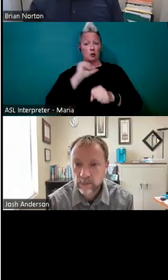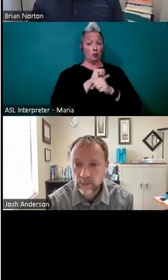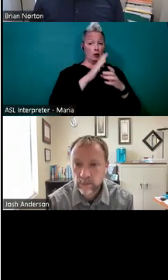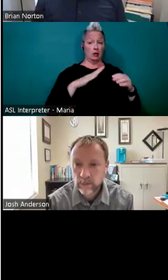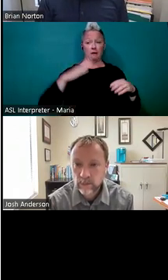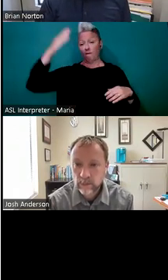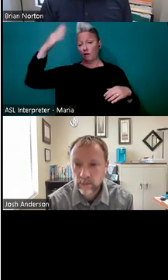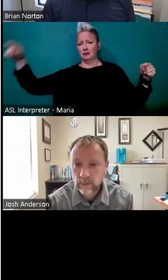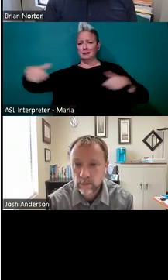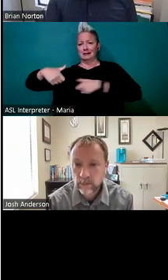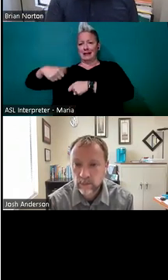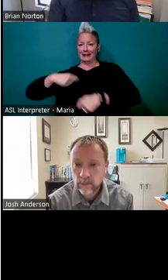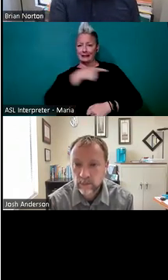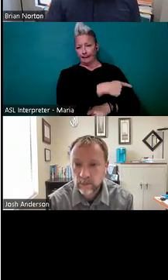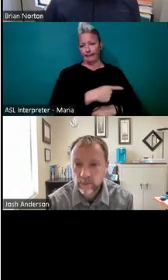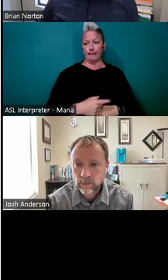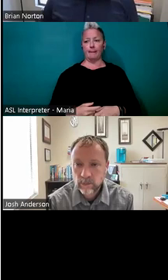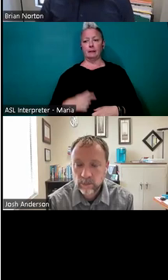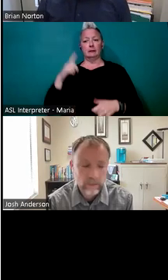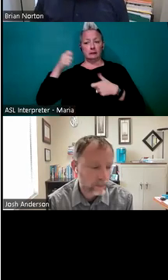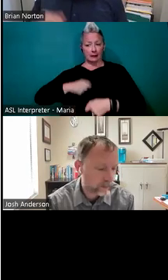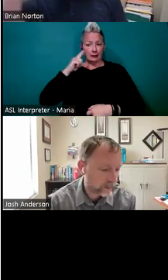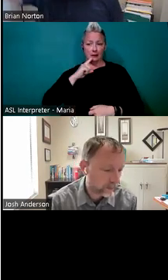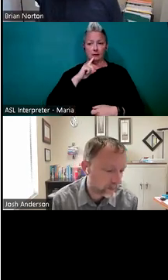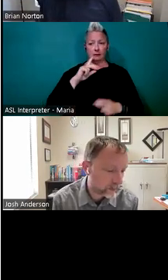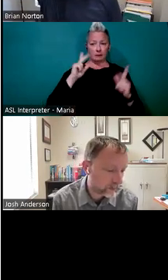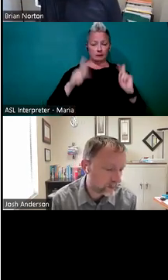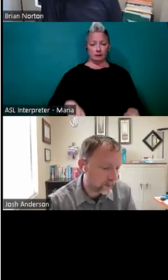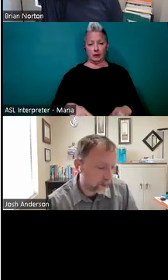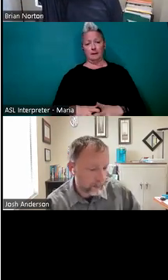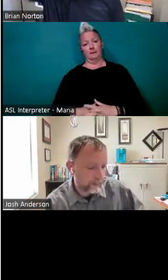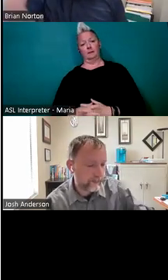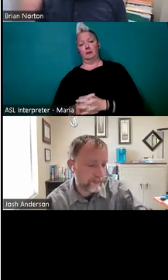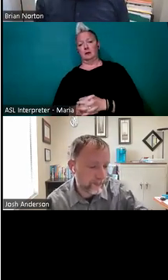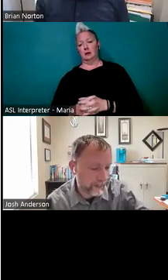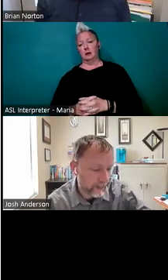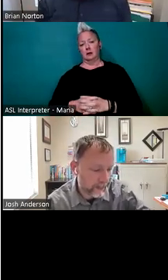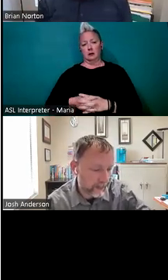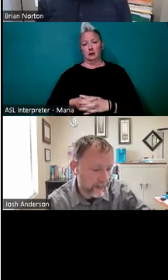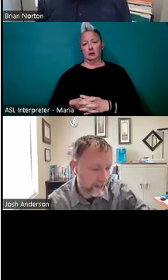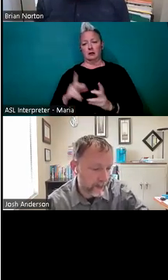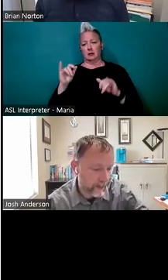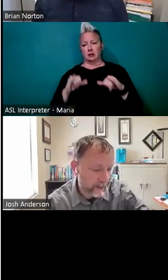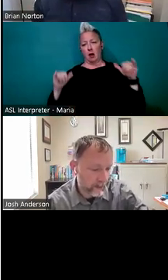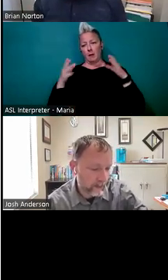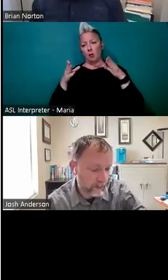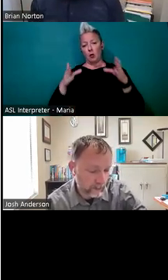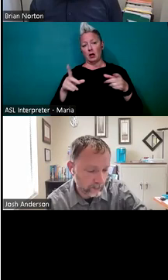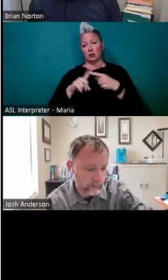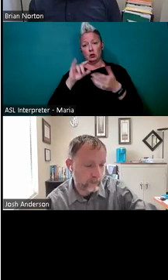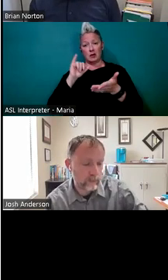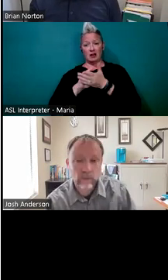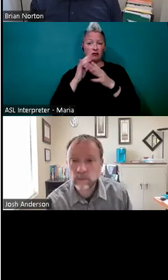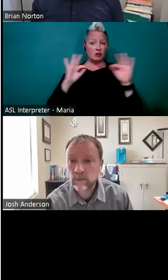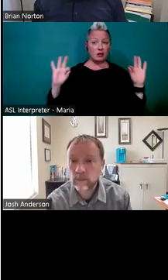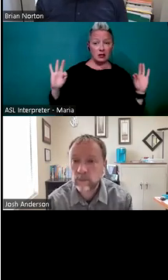store, text the person who's deaf back at the back at the framing station. Um, a lot of times that's a common way to do that. It's free.